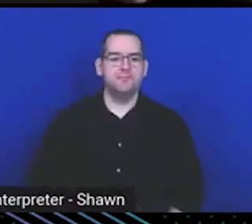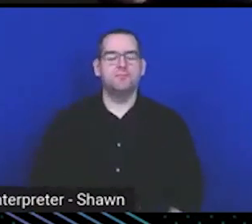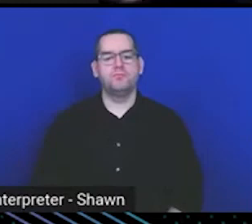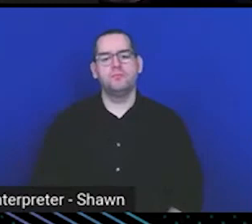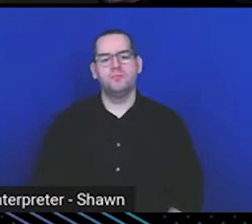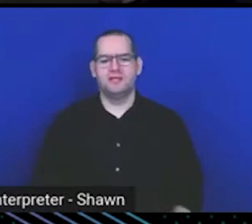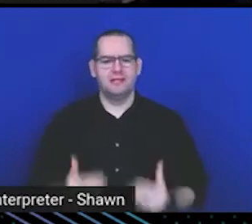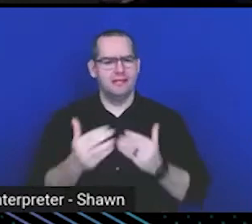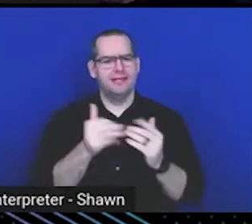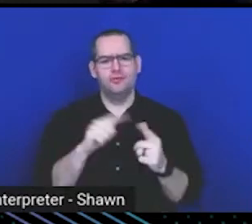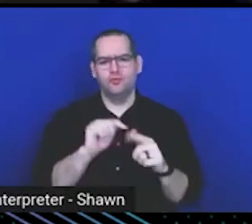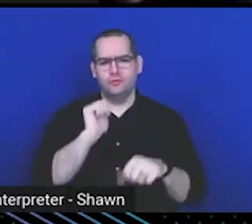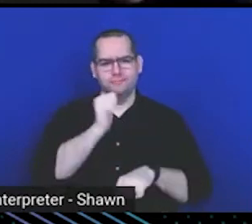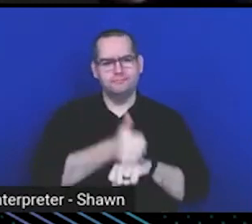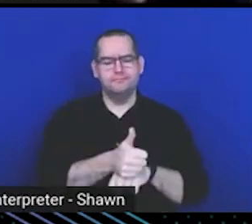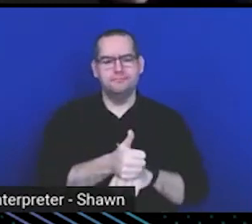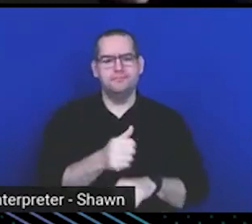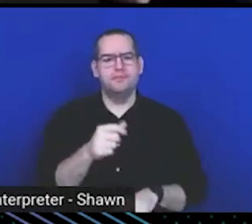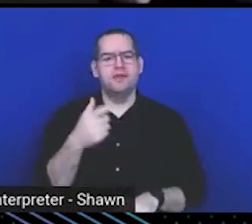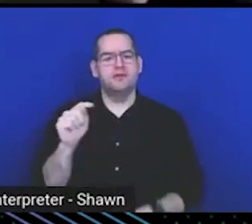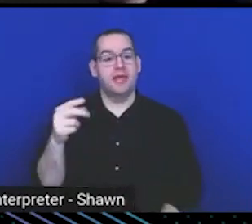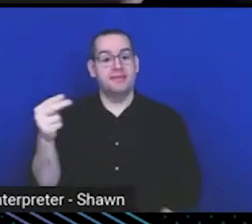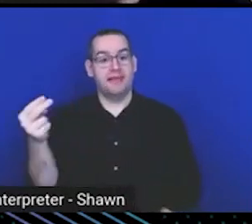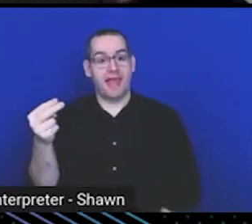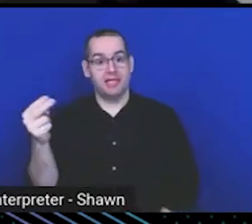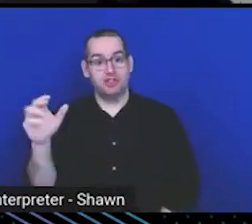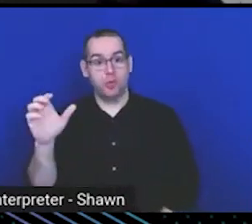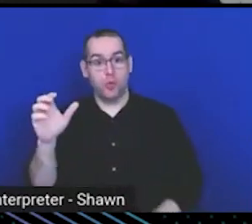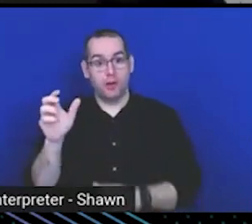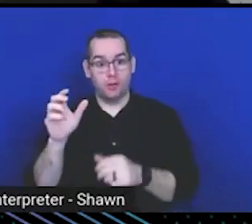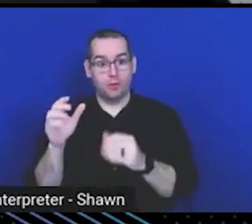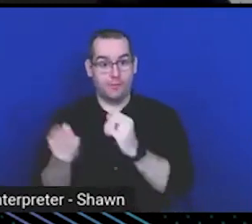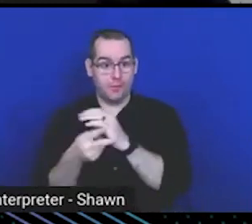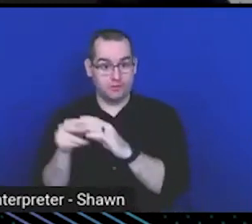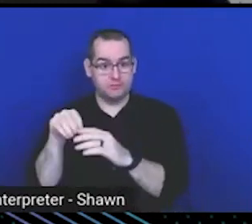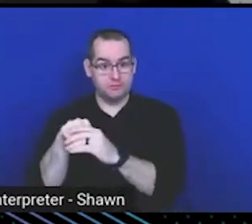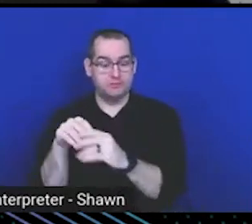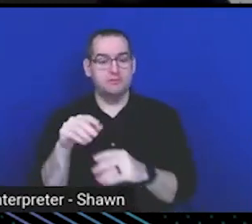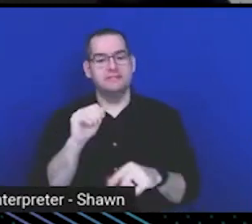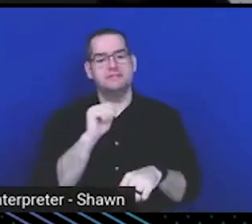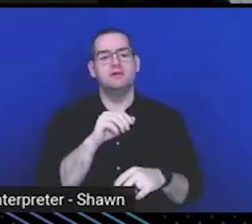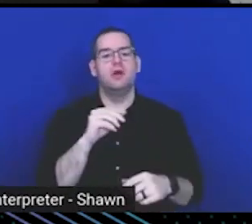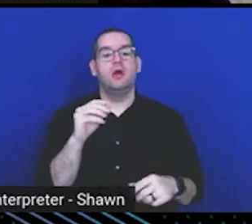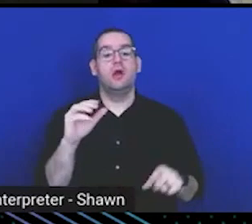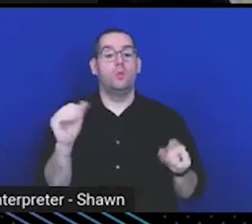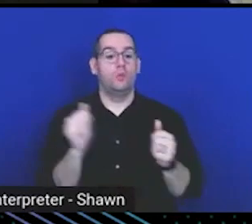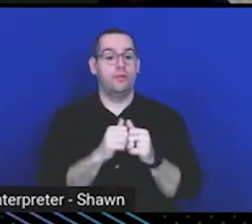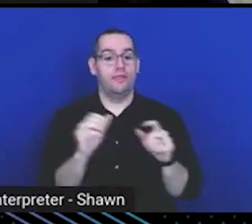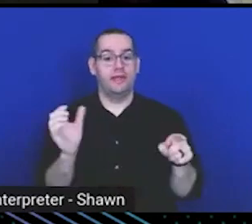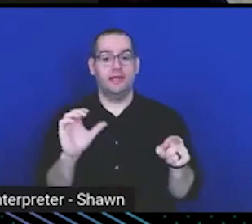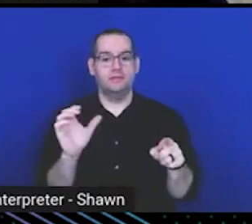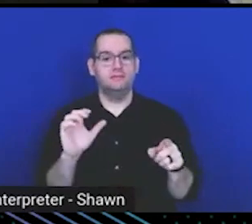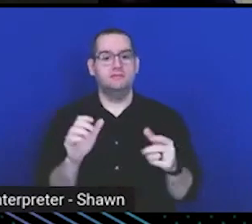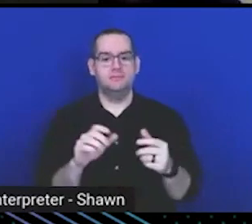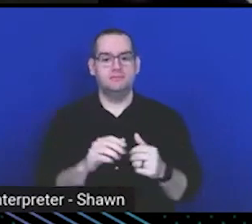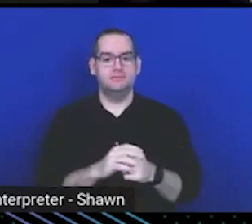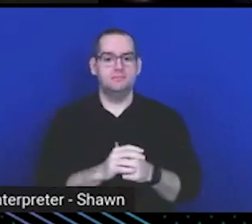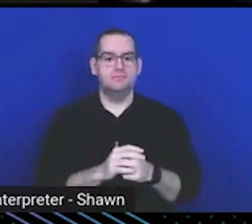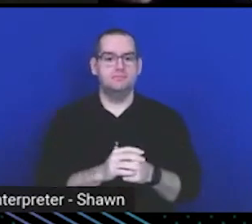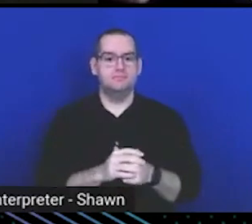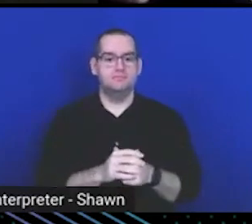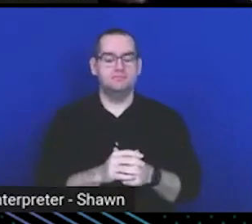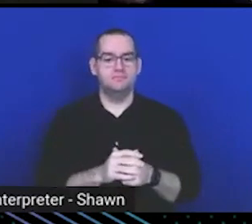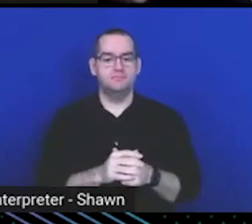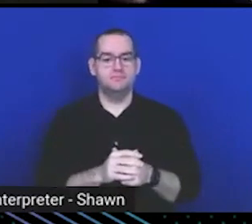You just set up the hash core repository and you do an app get install with console and away you go. So in my